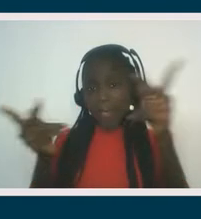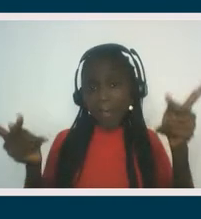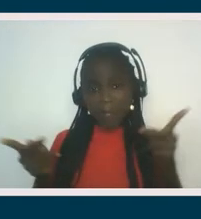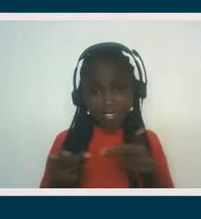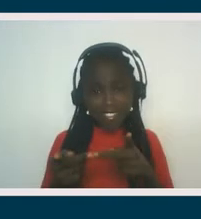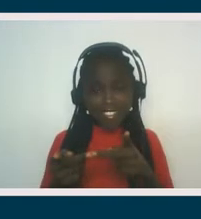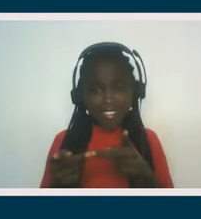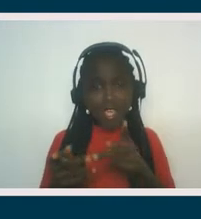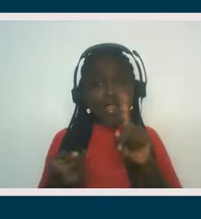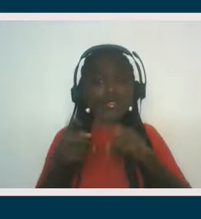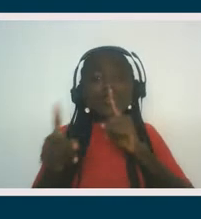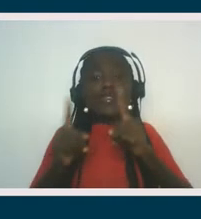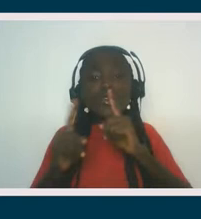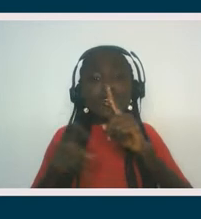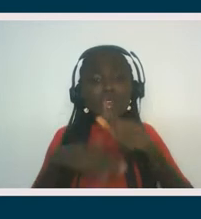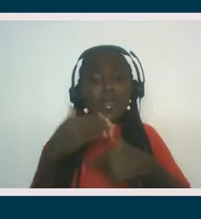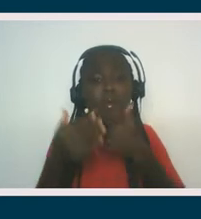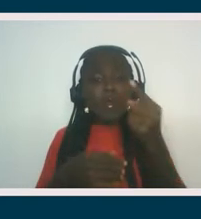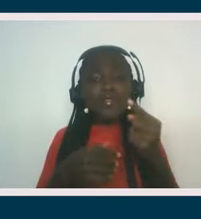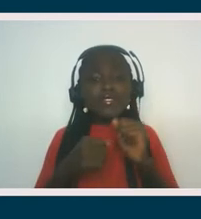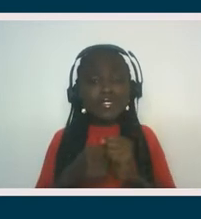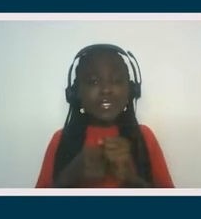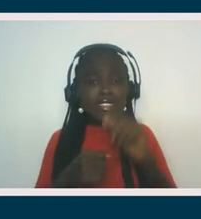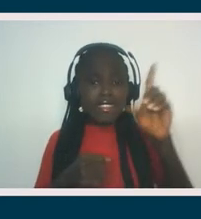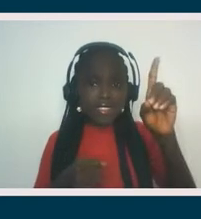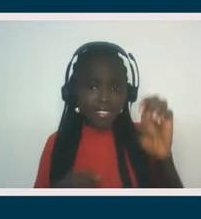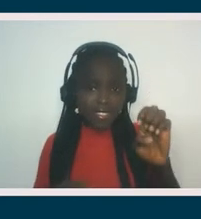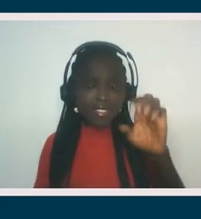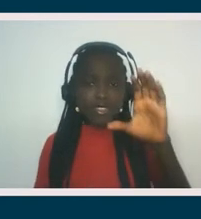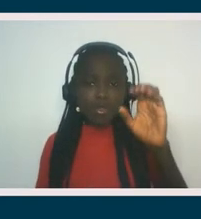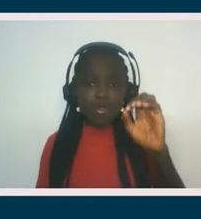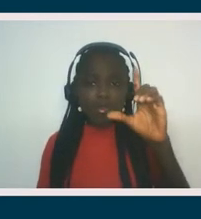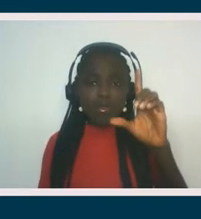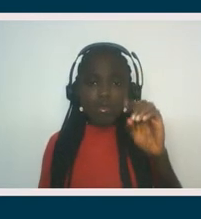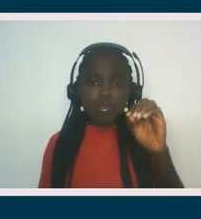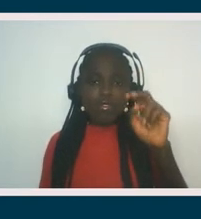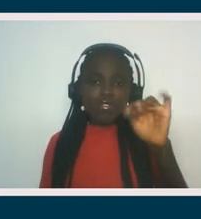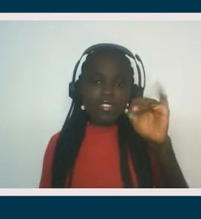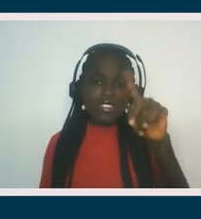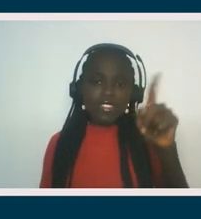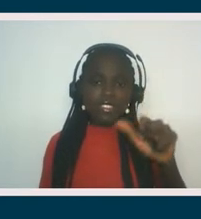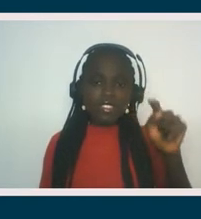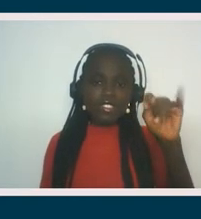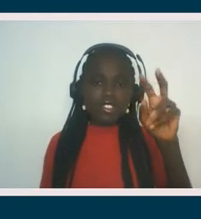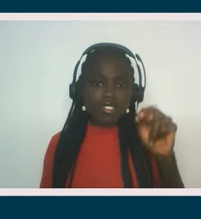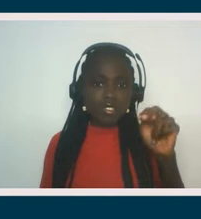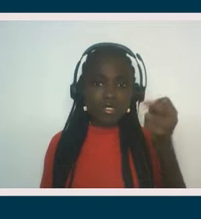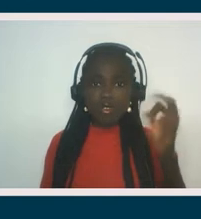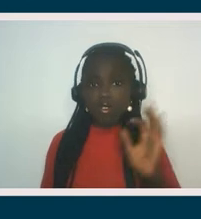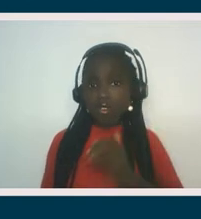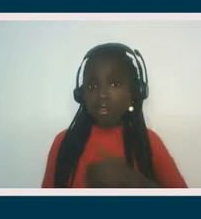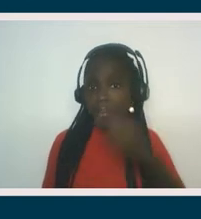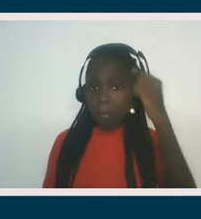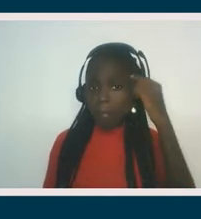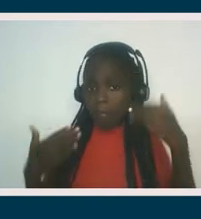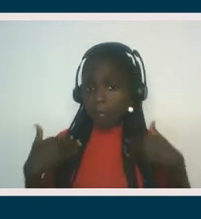to talk about decolonization of our minds, our hearts, our bodies, and, and our land and our